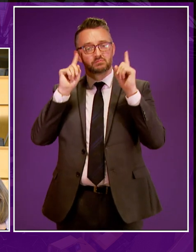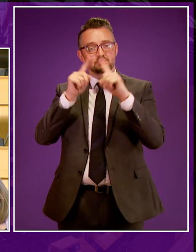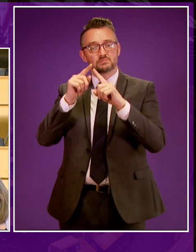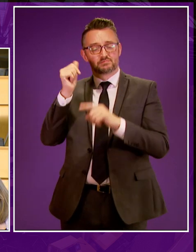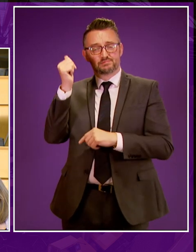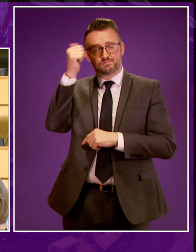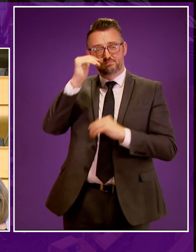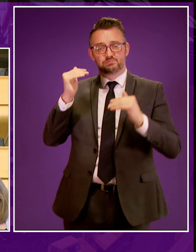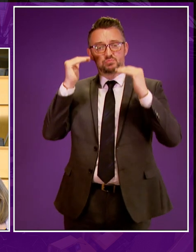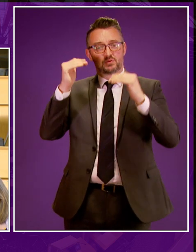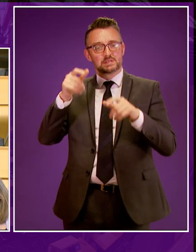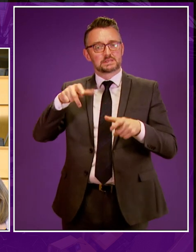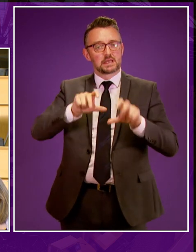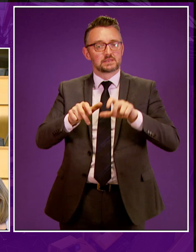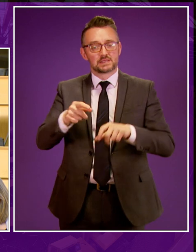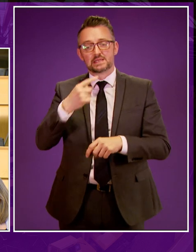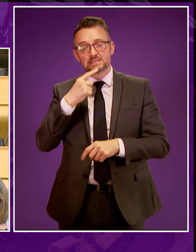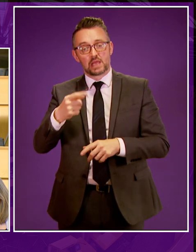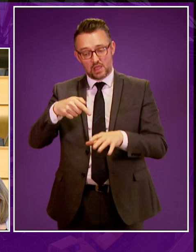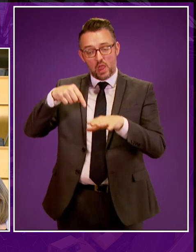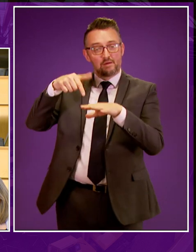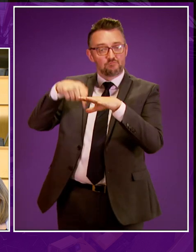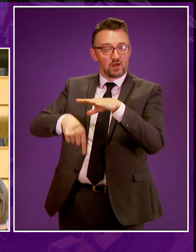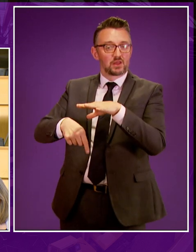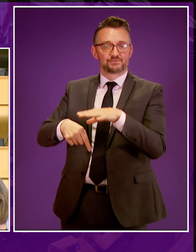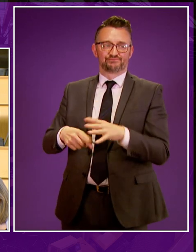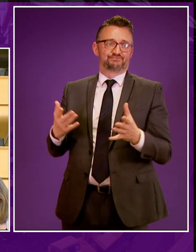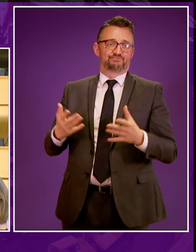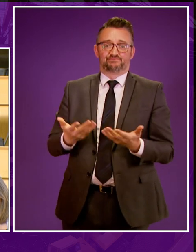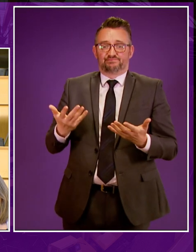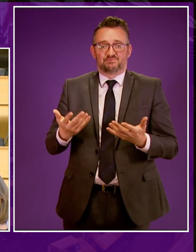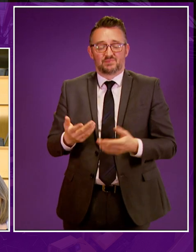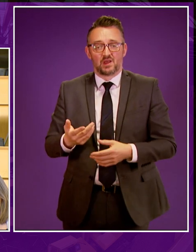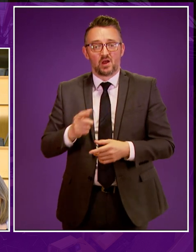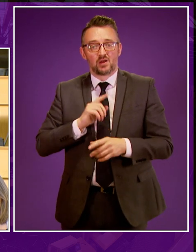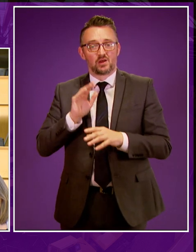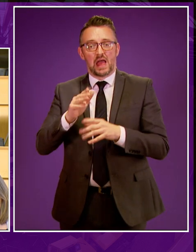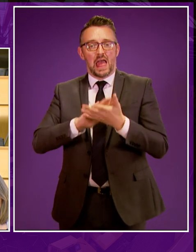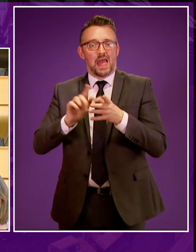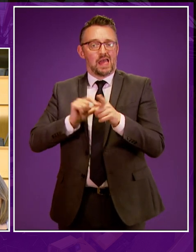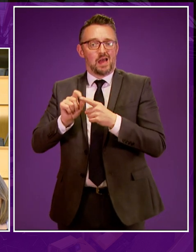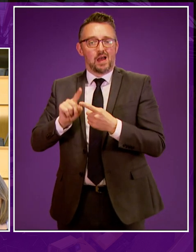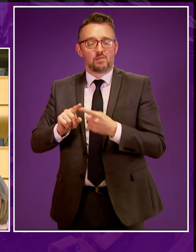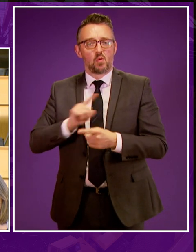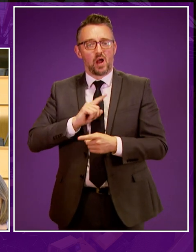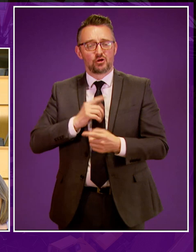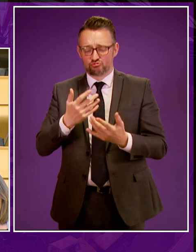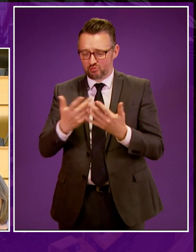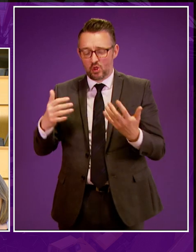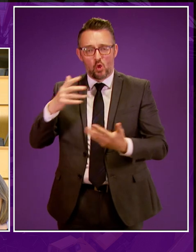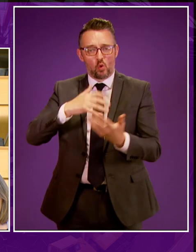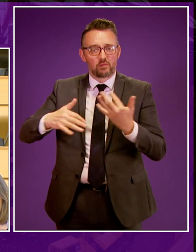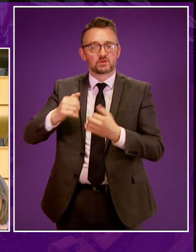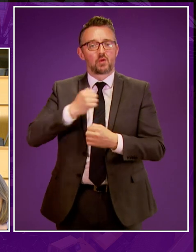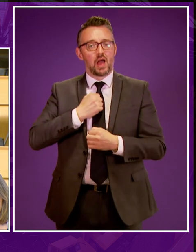scientist, described the economic opportunity of fracking as overhyped due to the physical reality of the complexities of